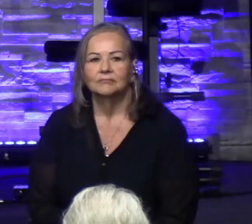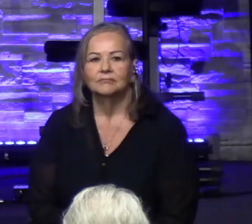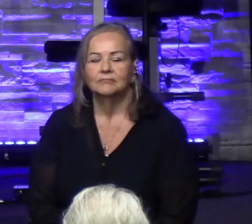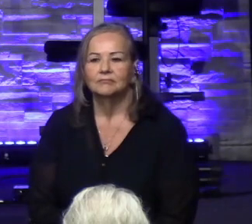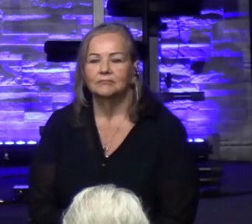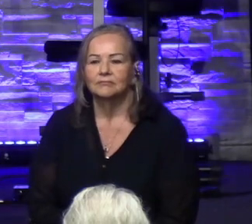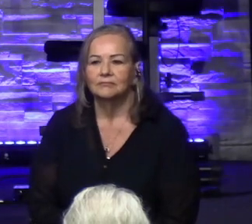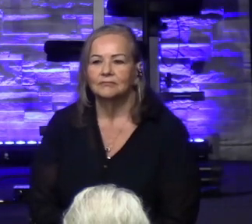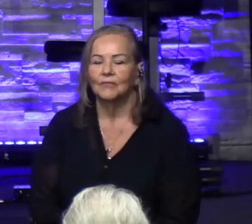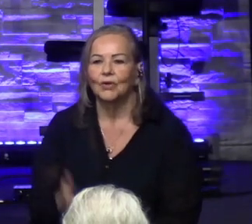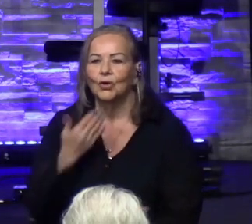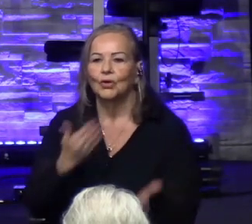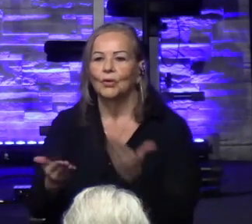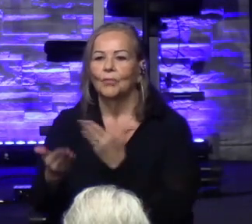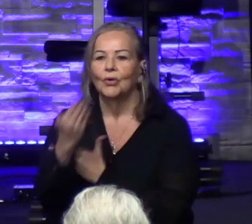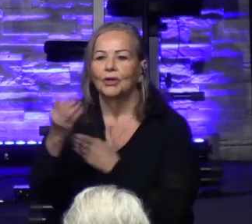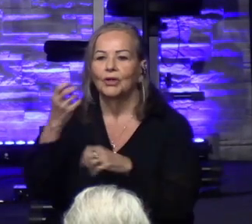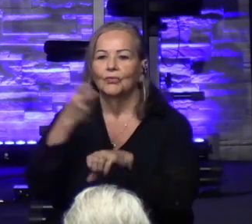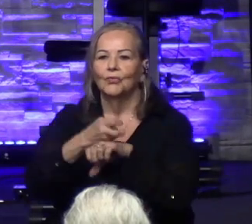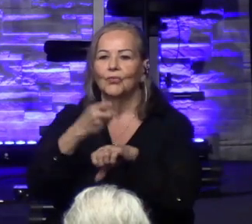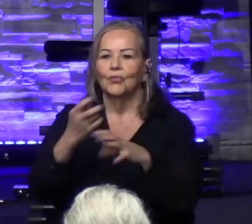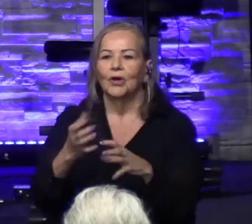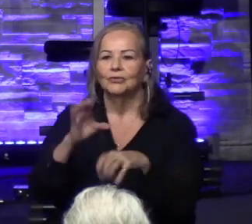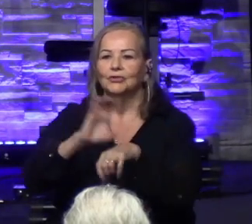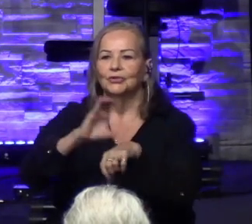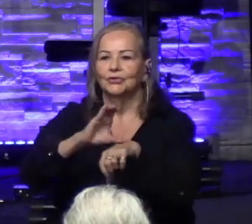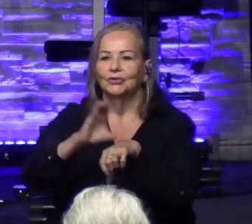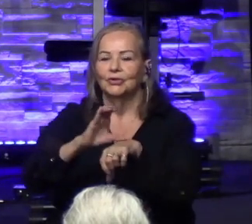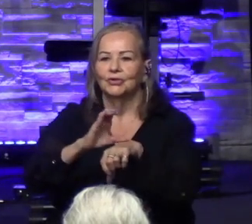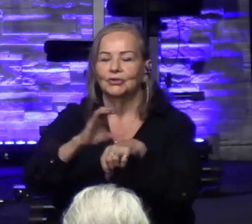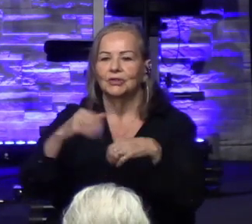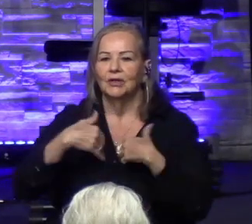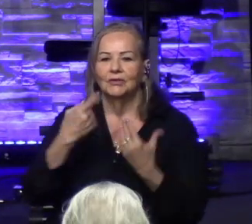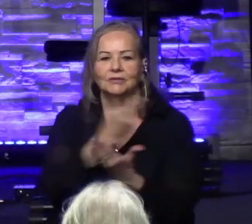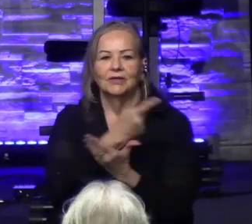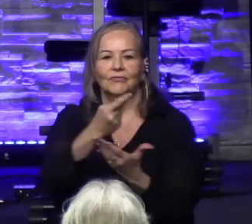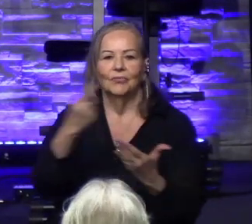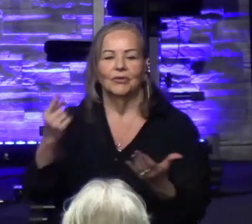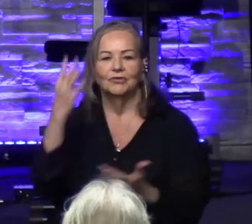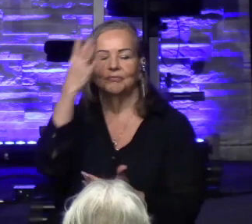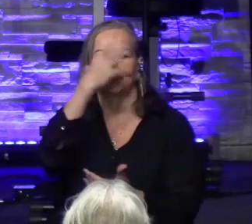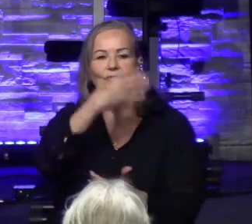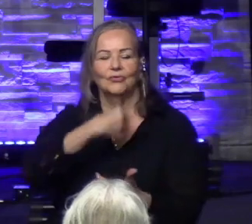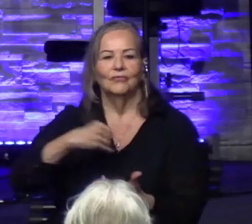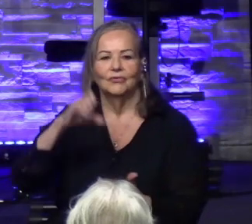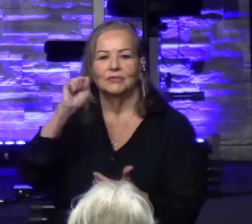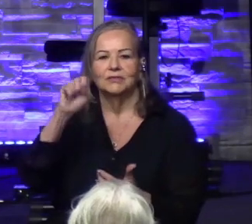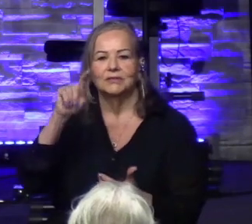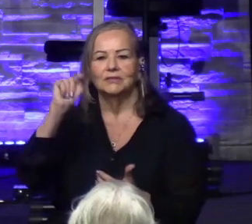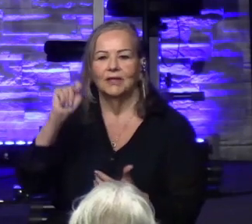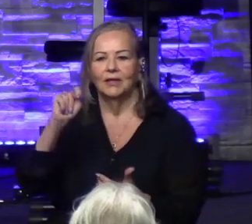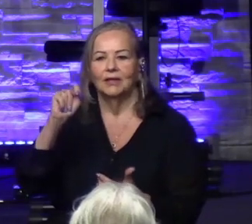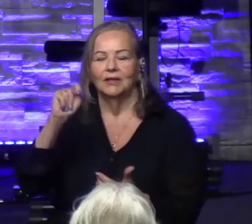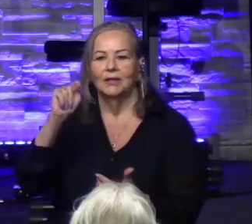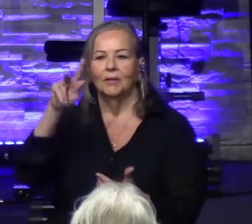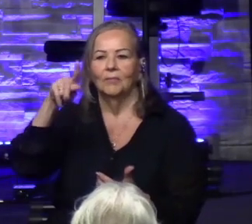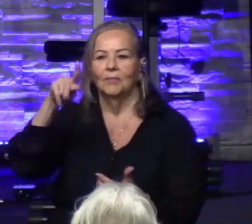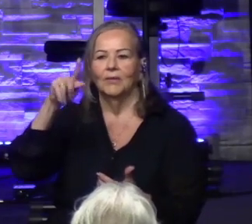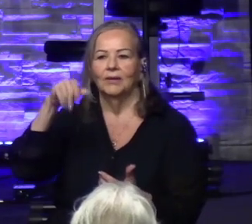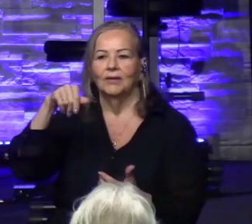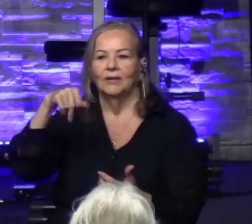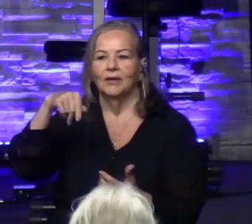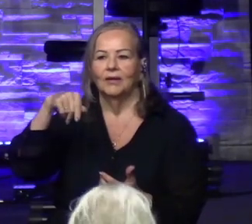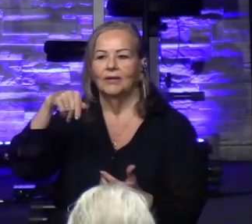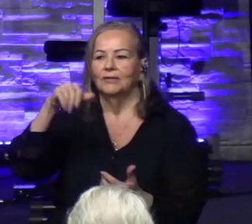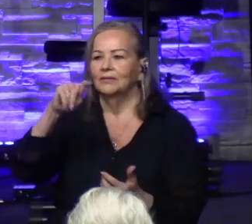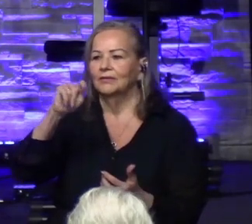We're at Rock Church. Morning. How's everybody doing this morning on this beautiful St. Patrick's Day? Good. I see some green out there.